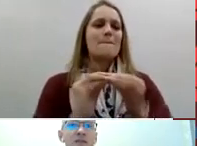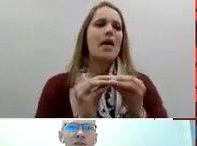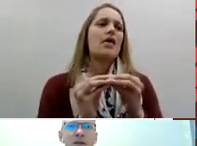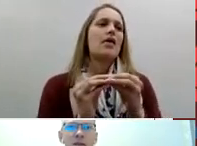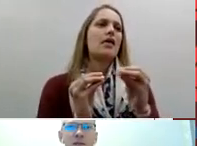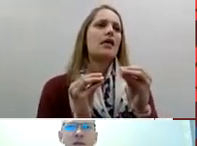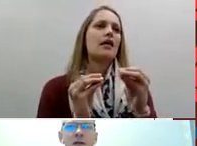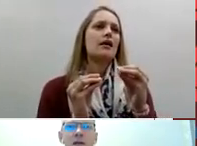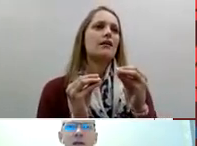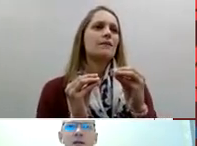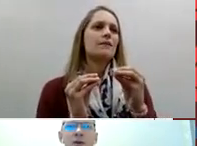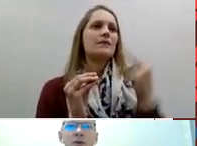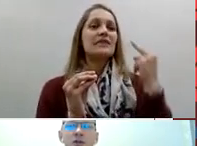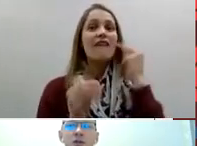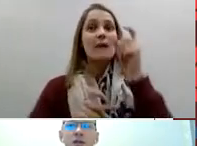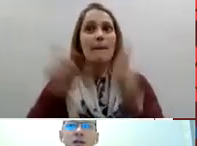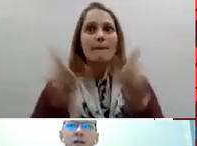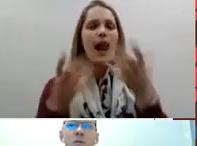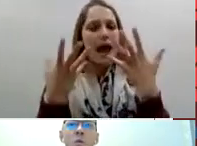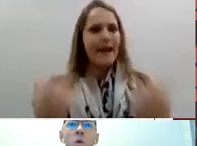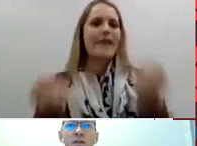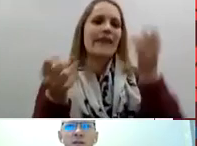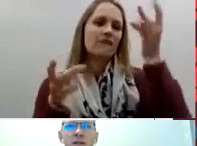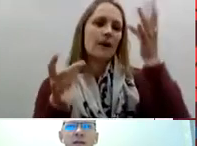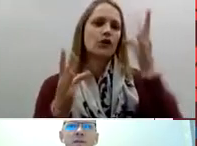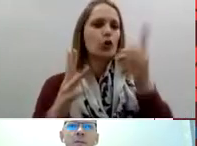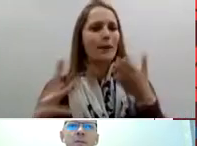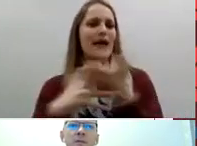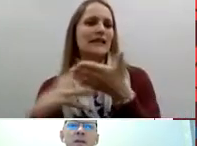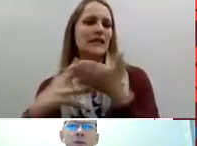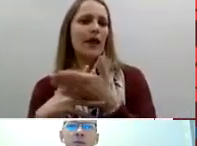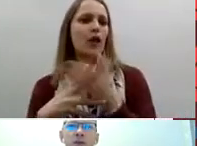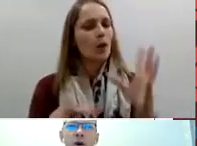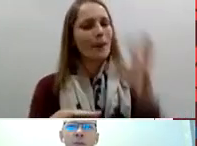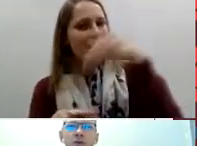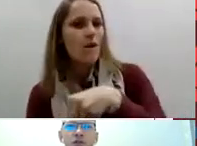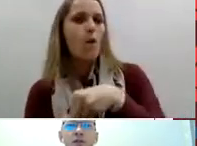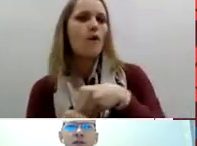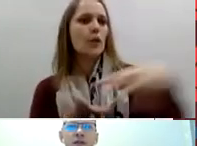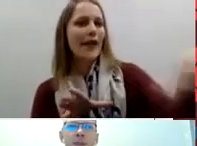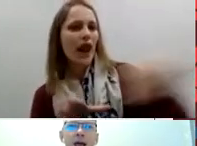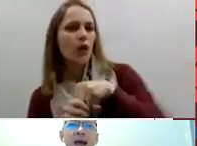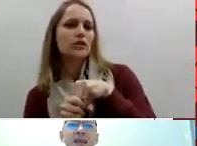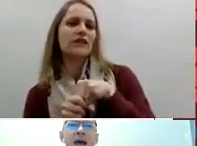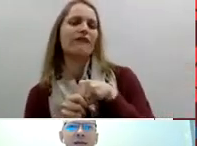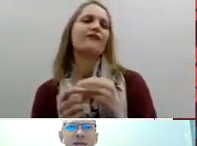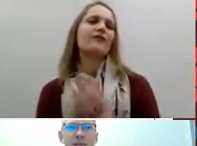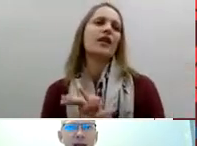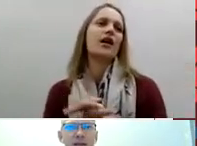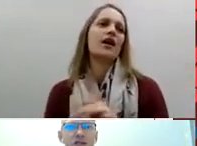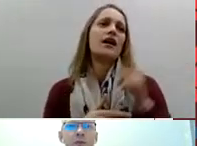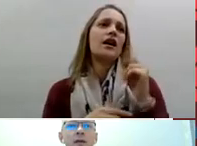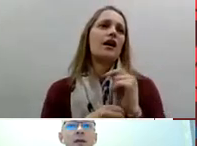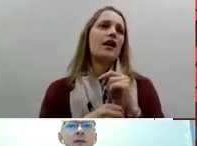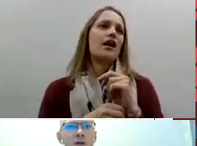life sometimes so she wants to give deaf people the opportunity and accessibility